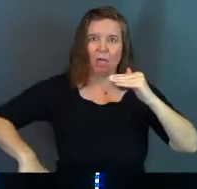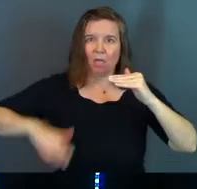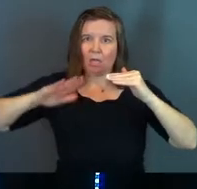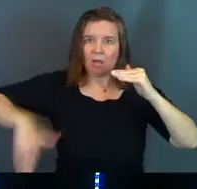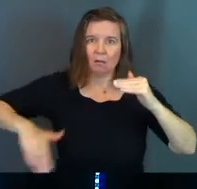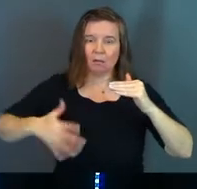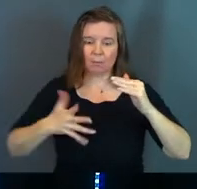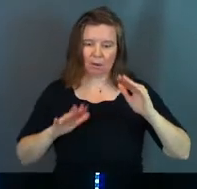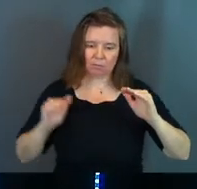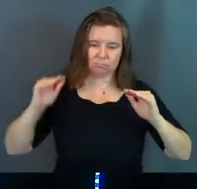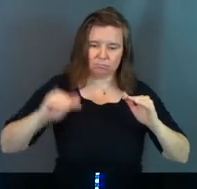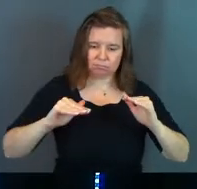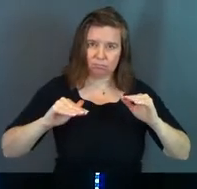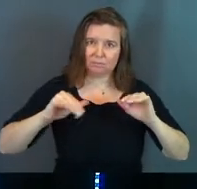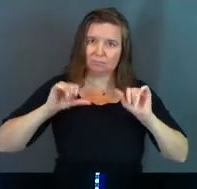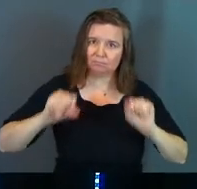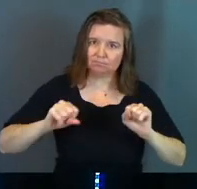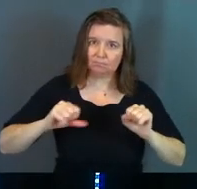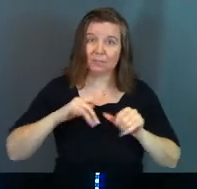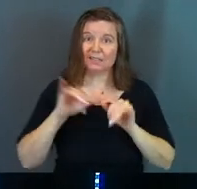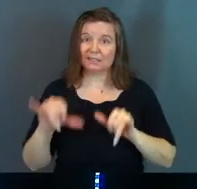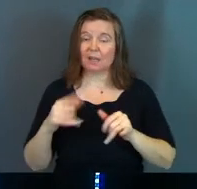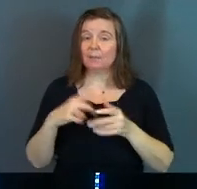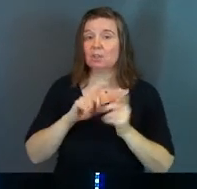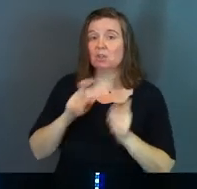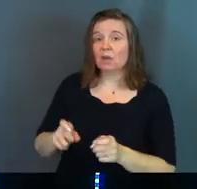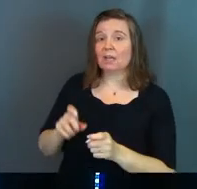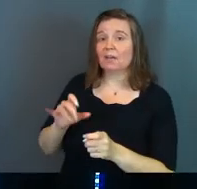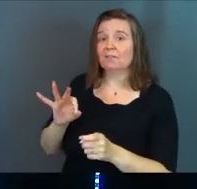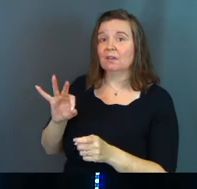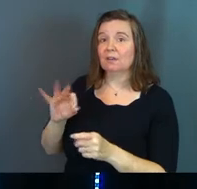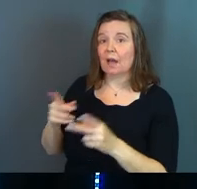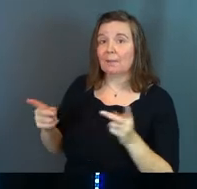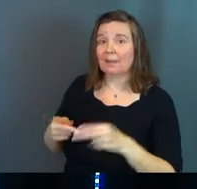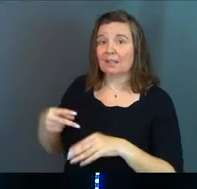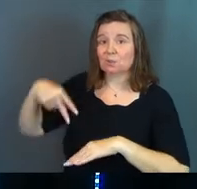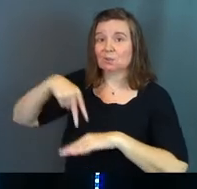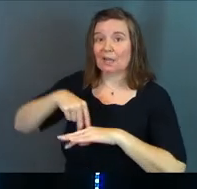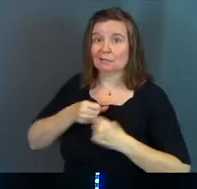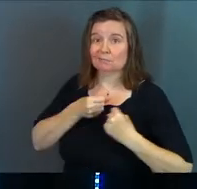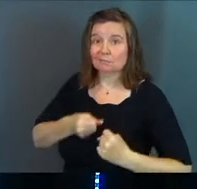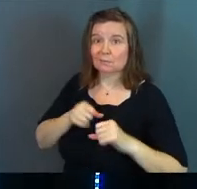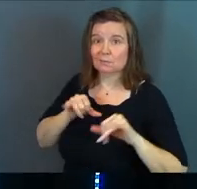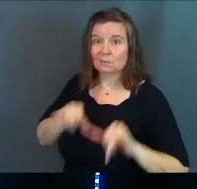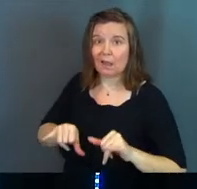foothold to the devil in your life. You're giving him a place to stand.